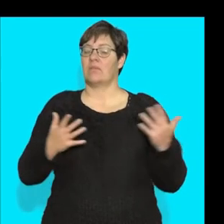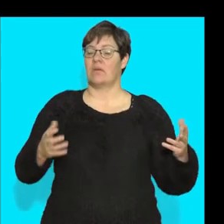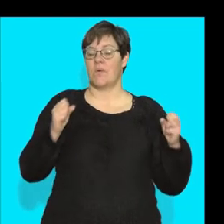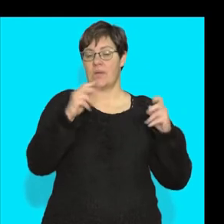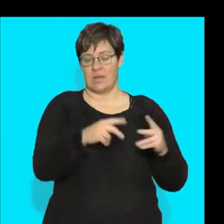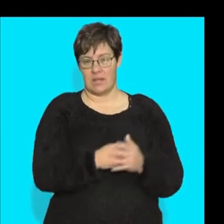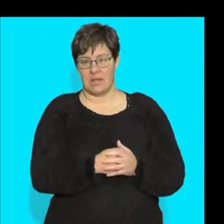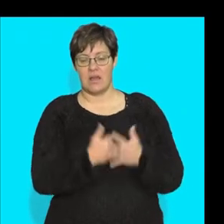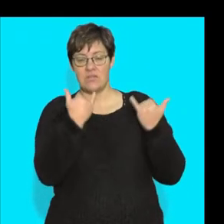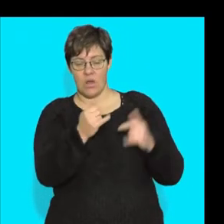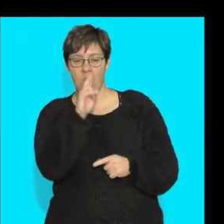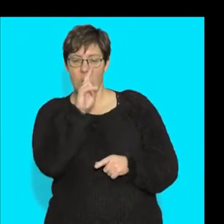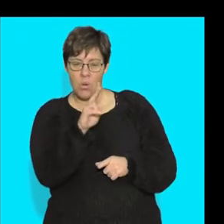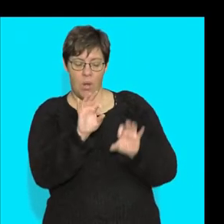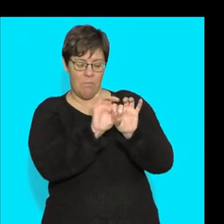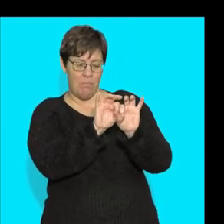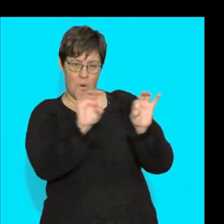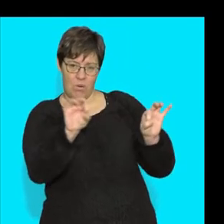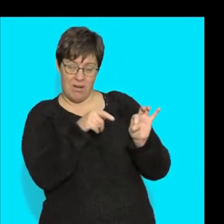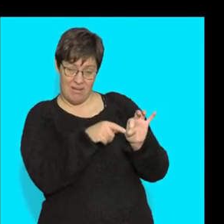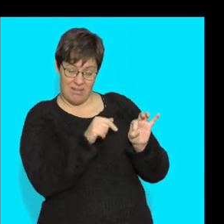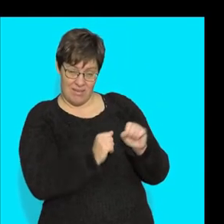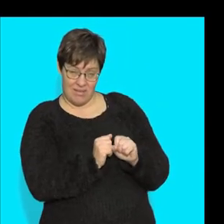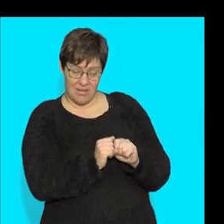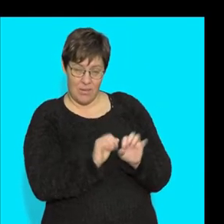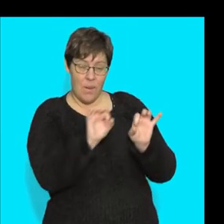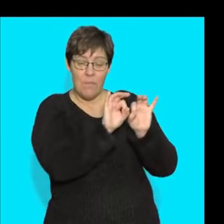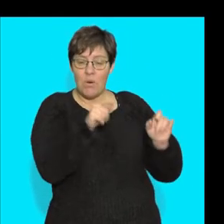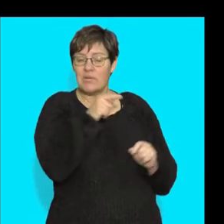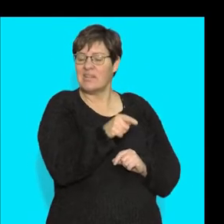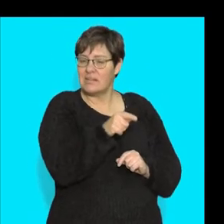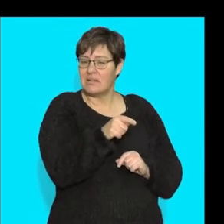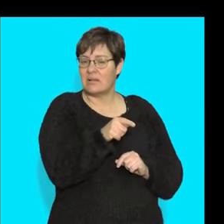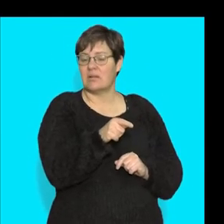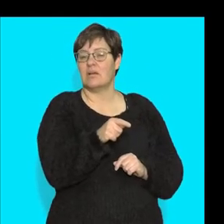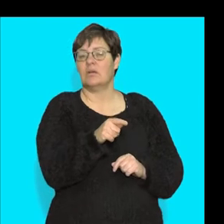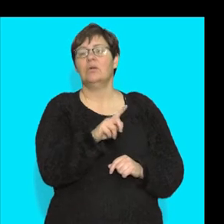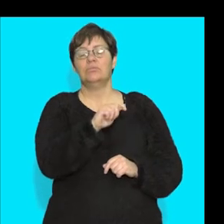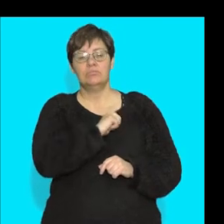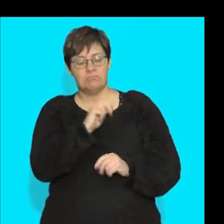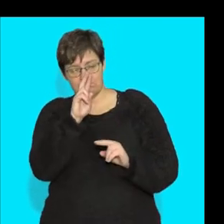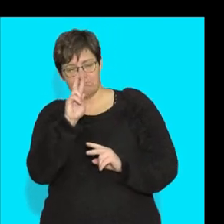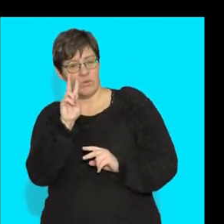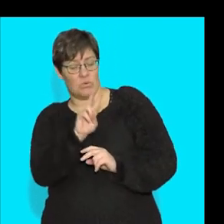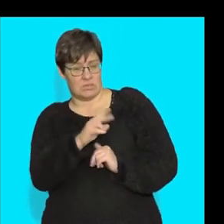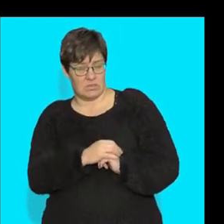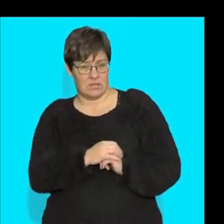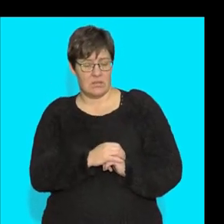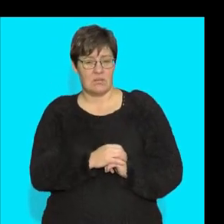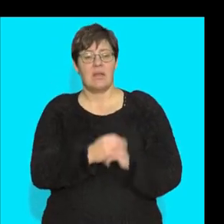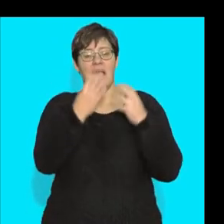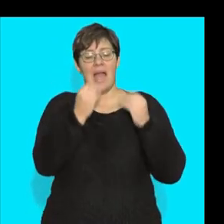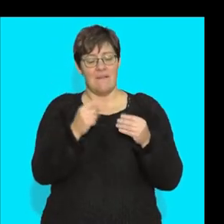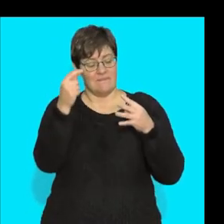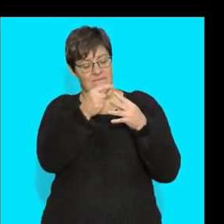Okay, guys, now we're looking at the bone part. Now, when it comes to bone, bone is really, really noticeable because it